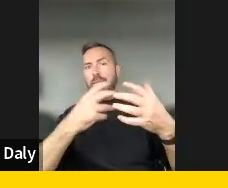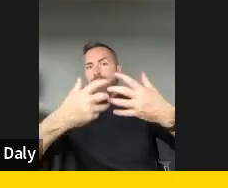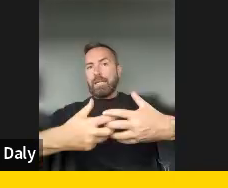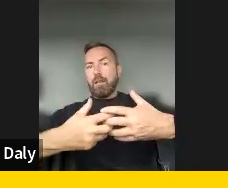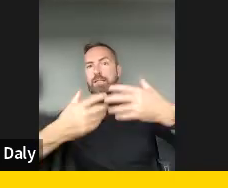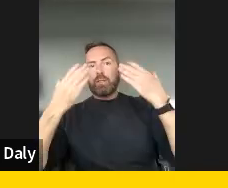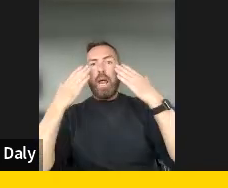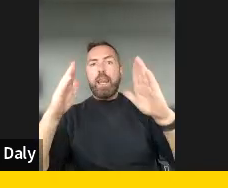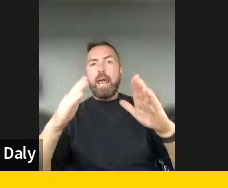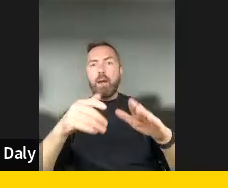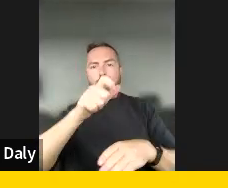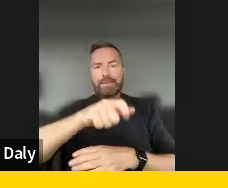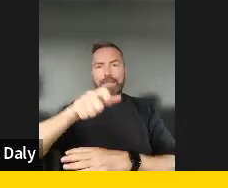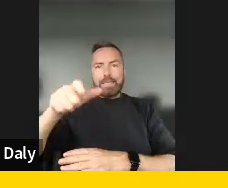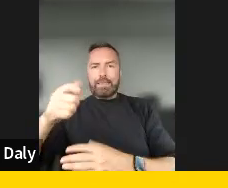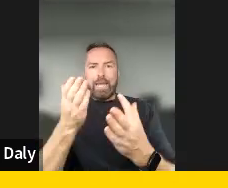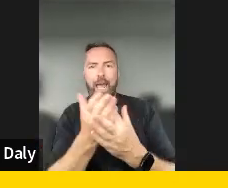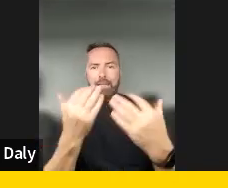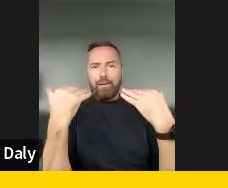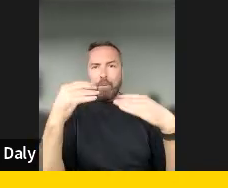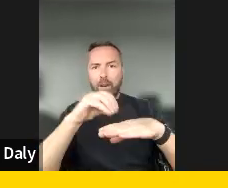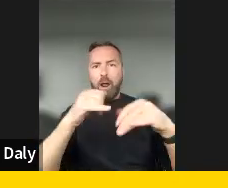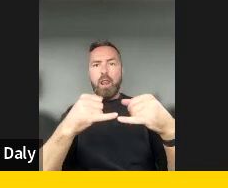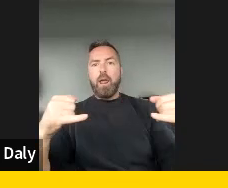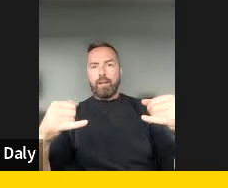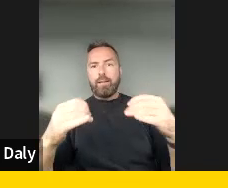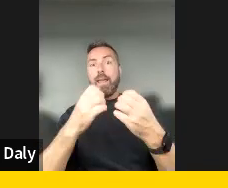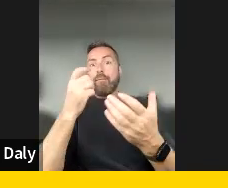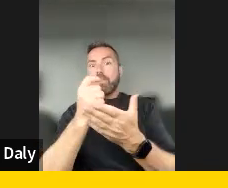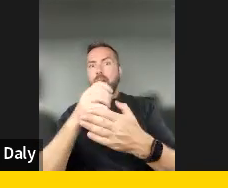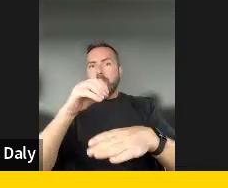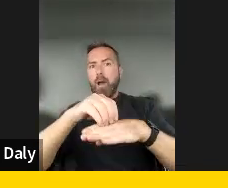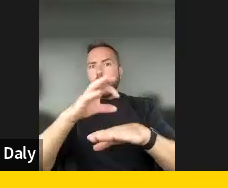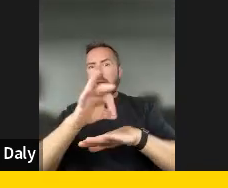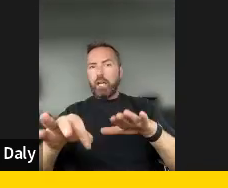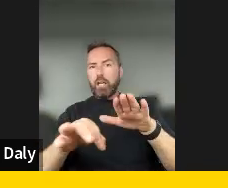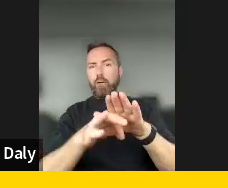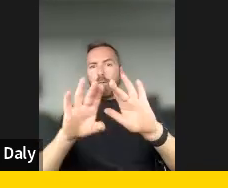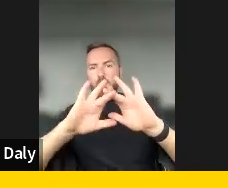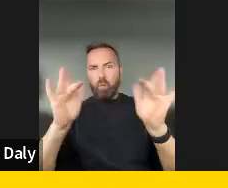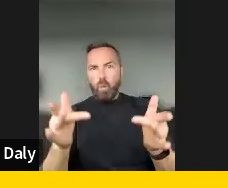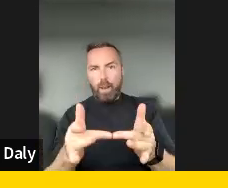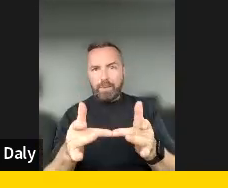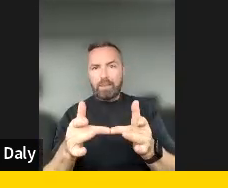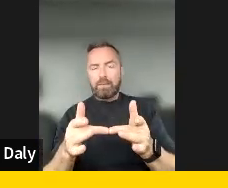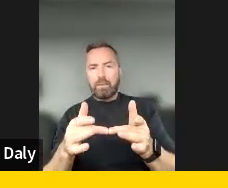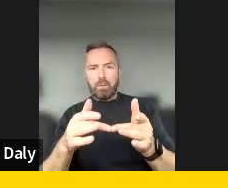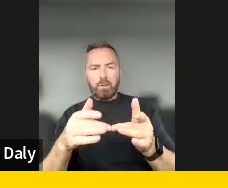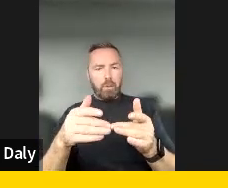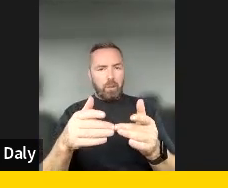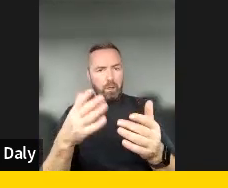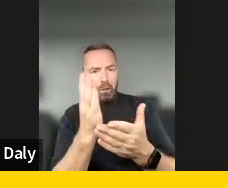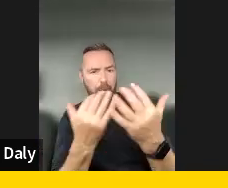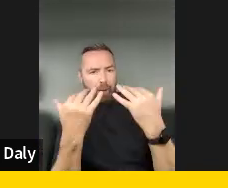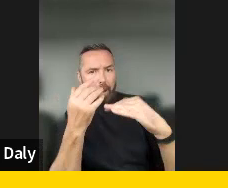to access online information. So every time you go on a governmental platform or portal and you manage to get information